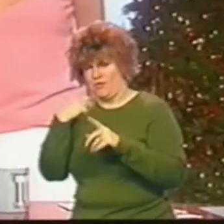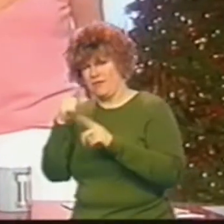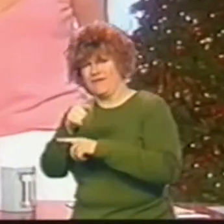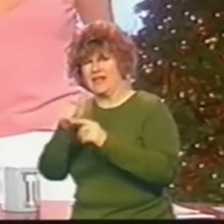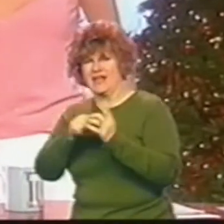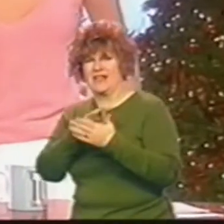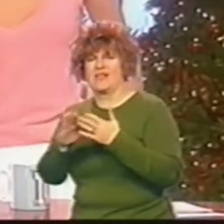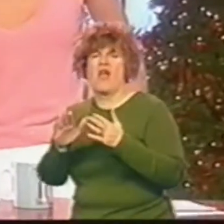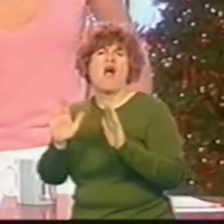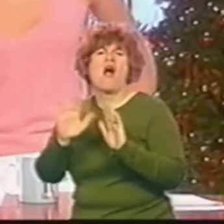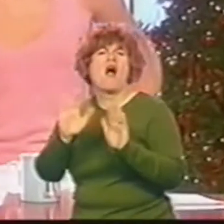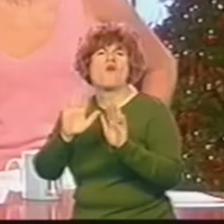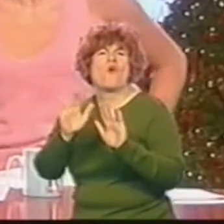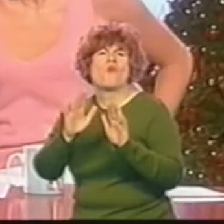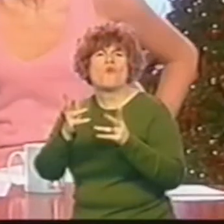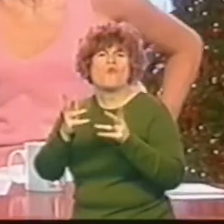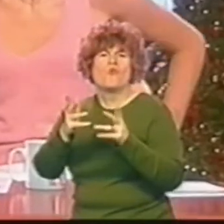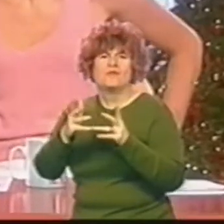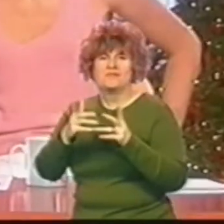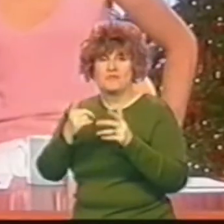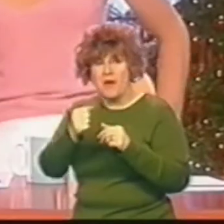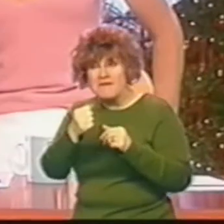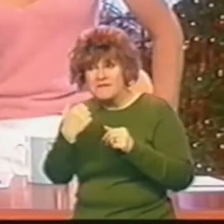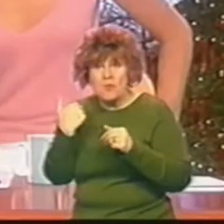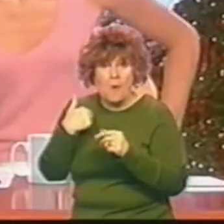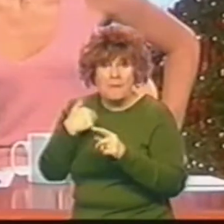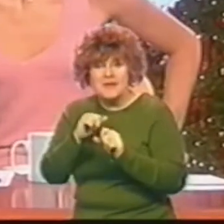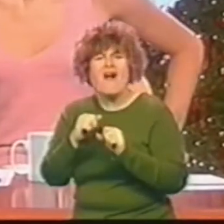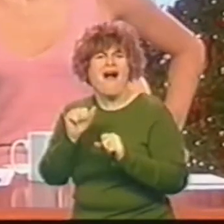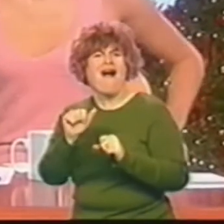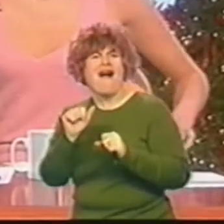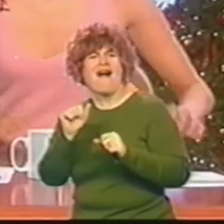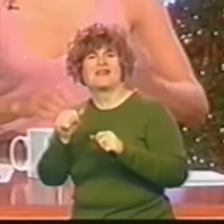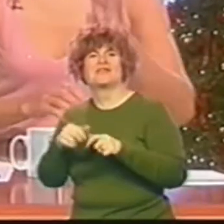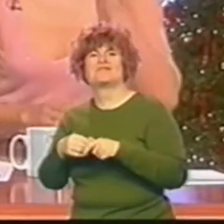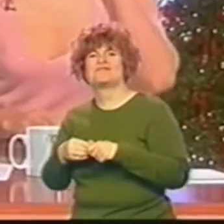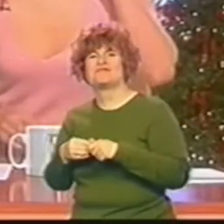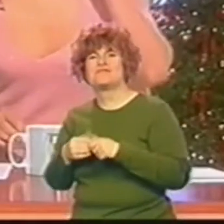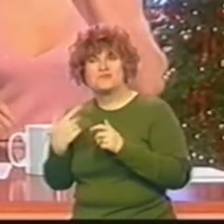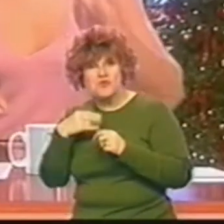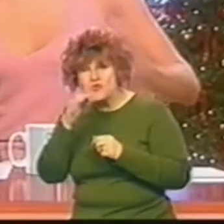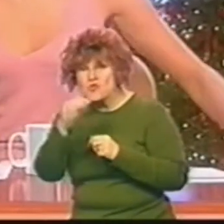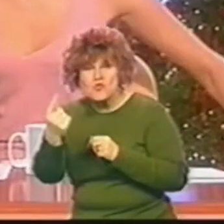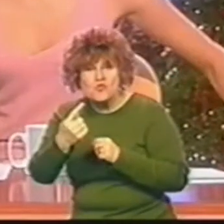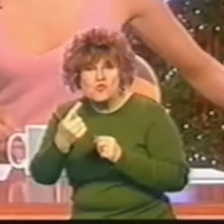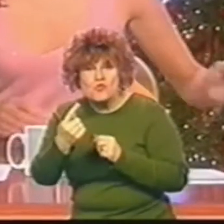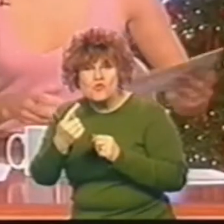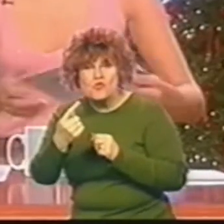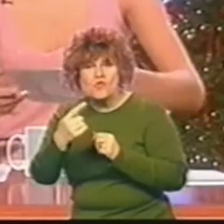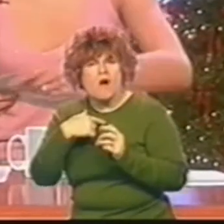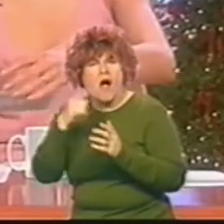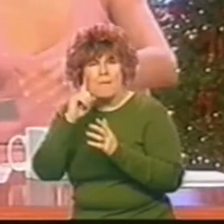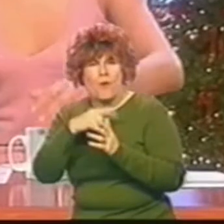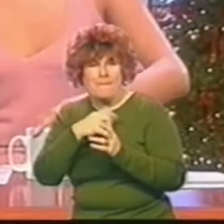in your life? Yeah. Who was it? I wasn't looking because my battery's fallen out of the back here.